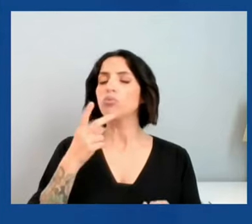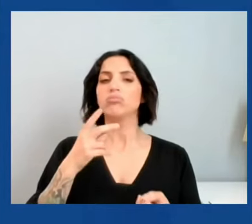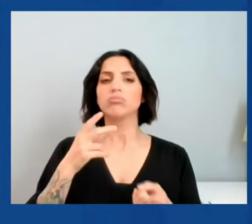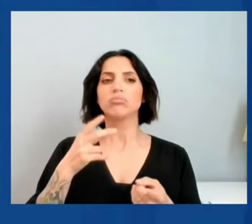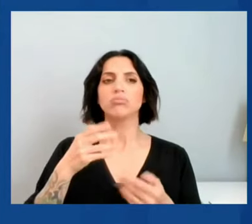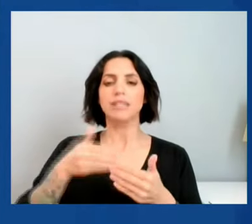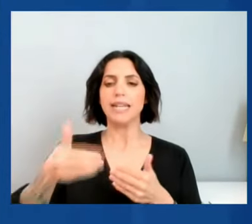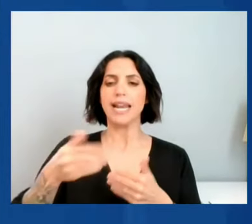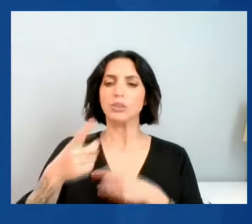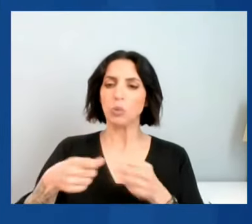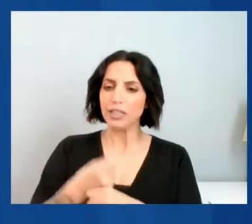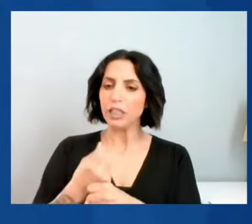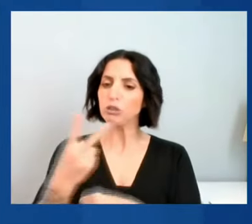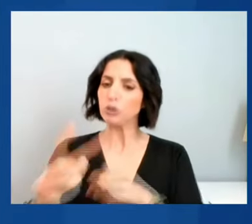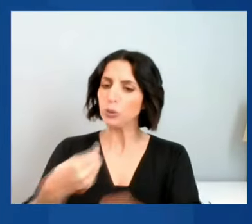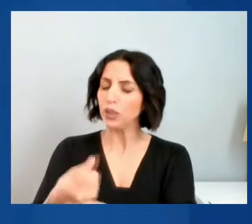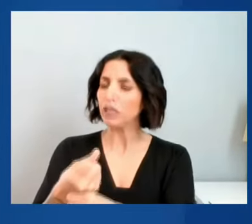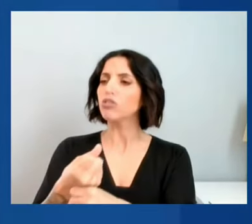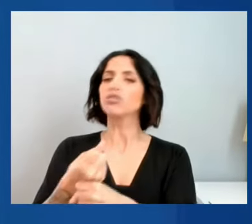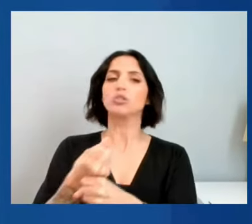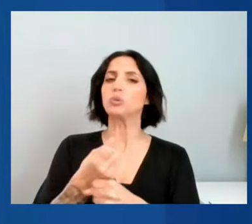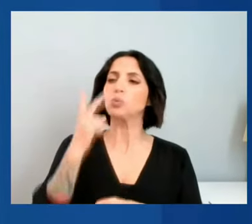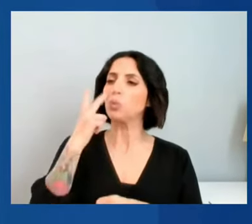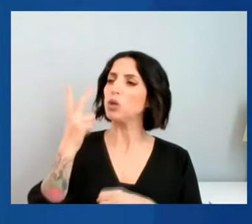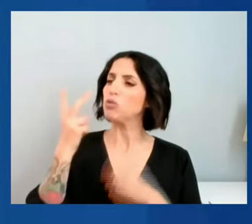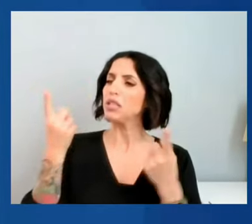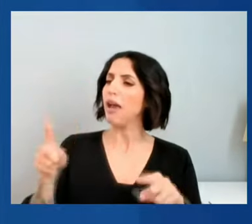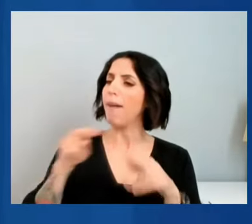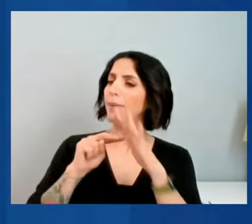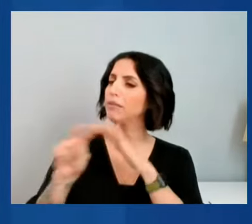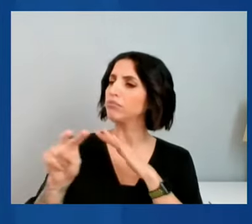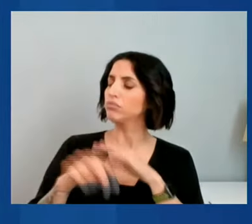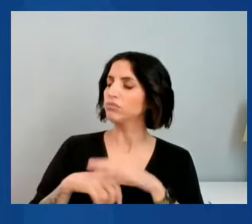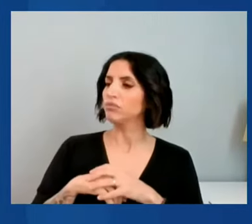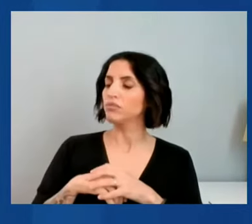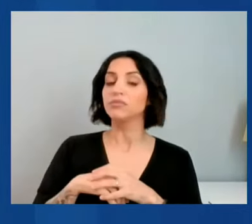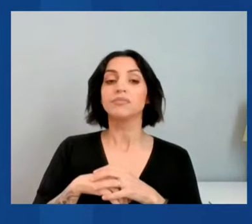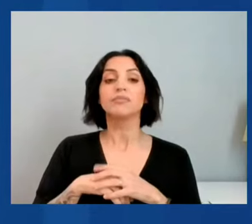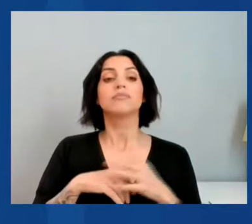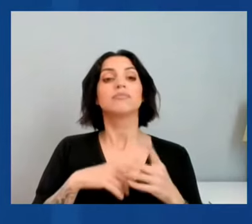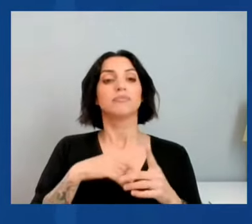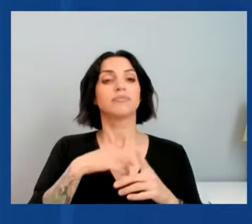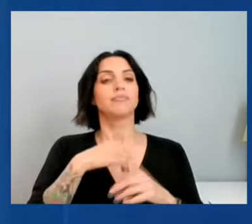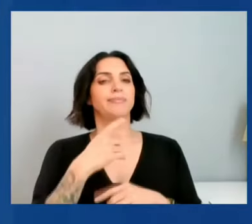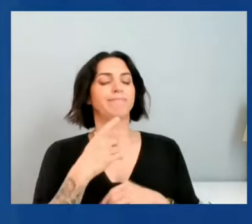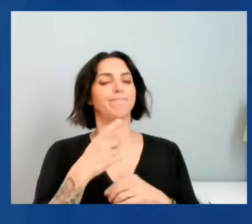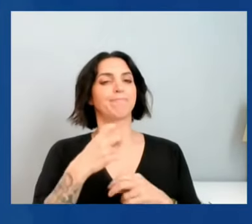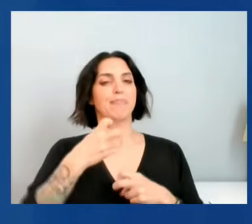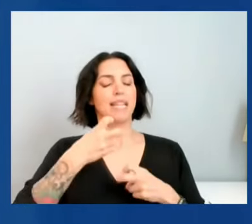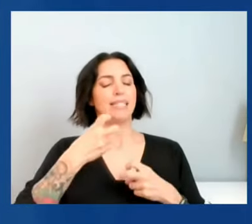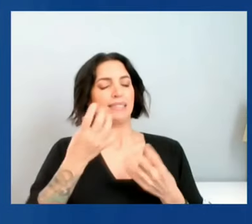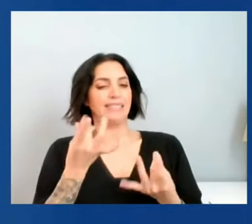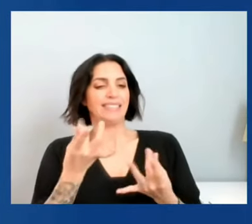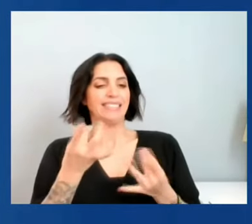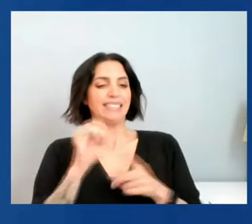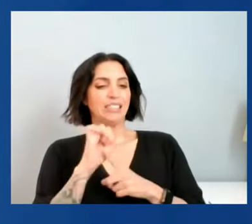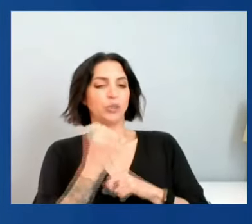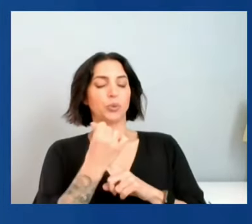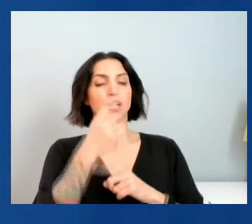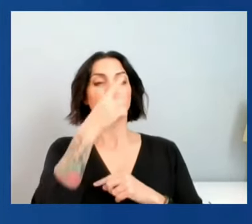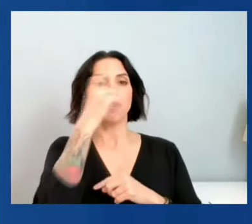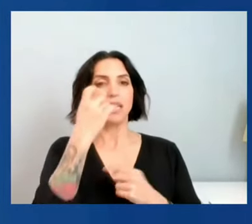given all that? Well, as you say, it is a tricky situation because we've had high inflation over